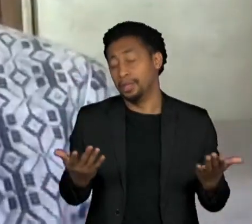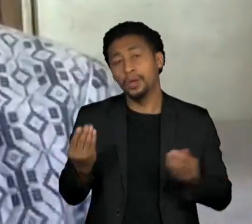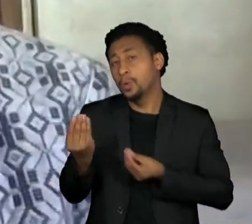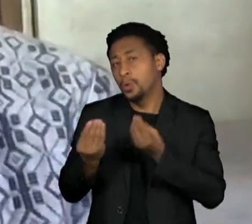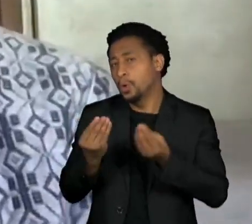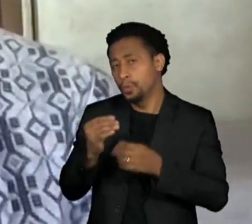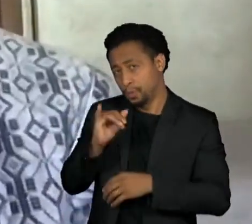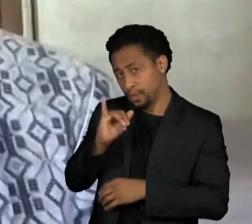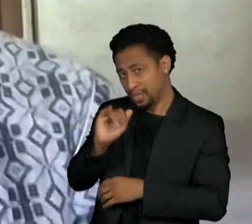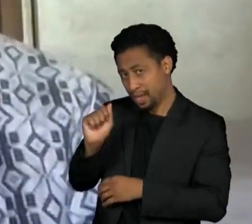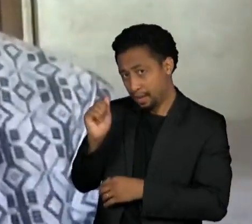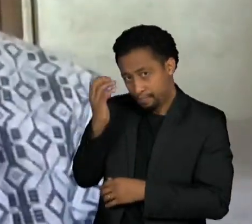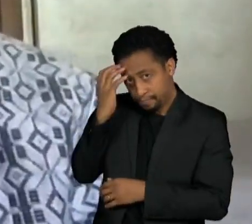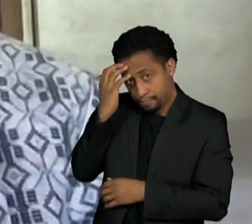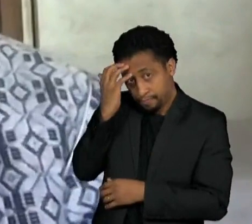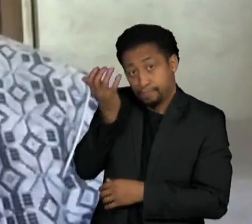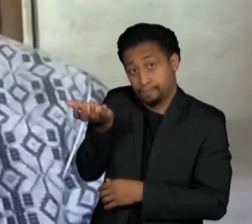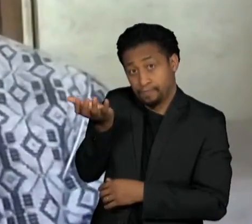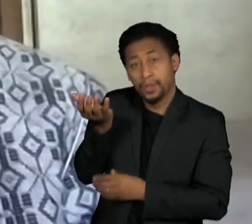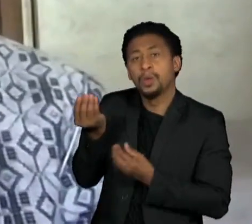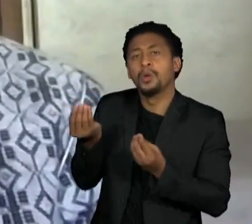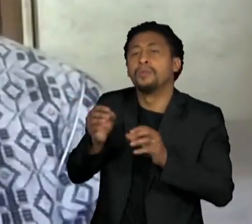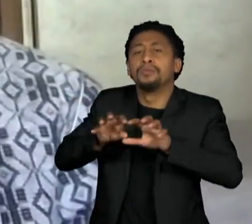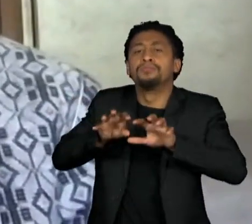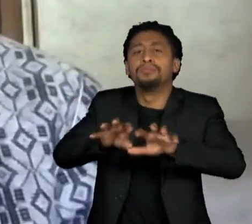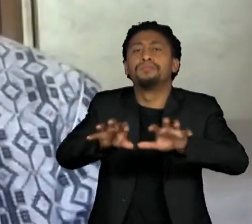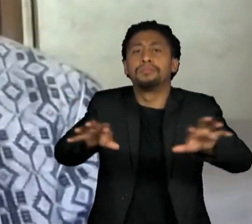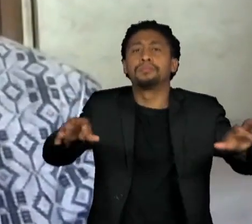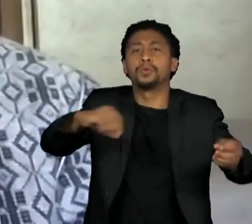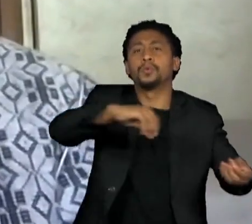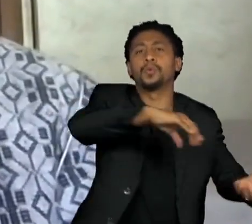world? This is a fundamental flaw in the technology we're using. think theuring is that